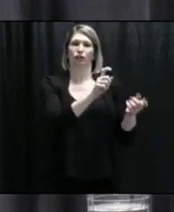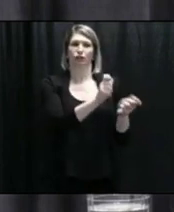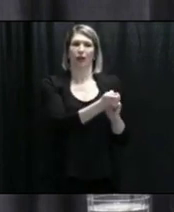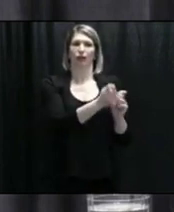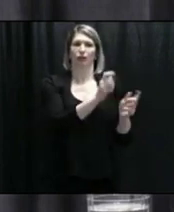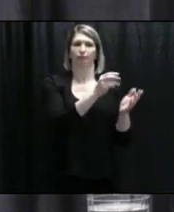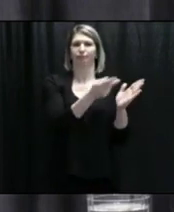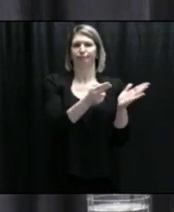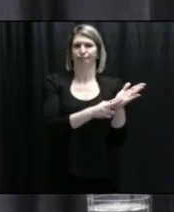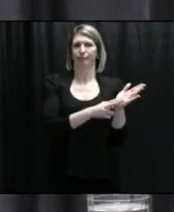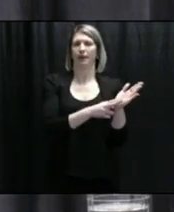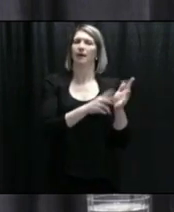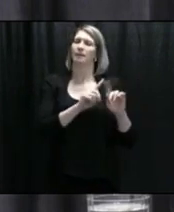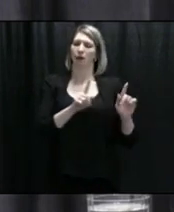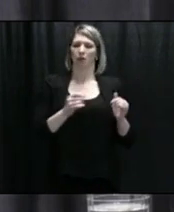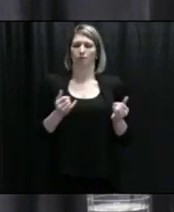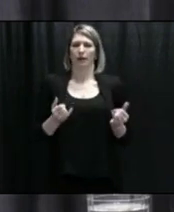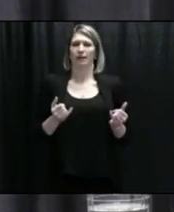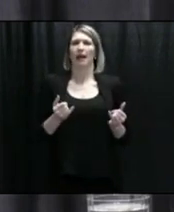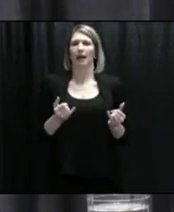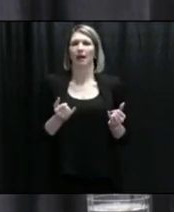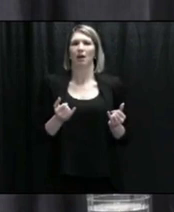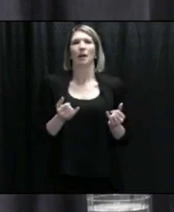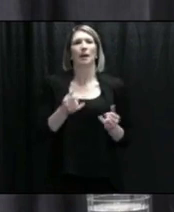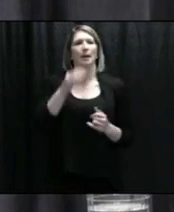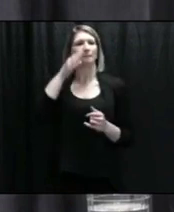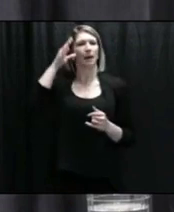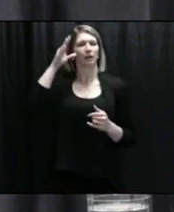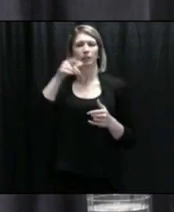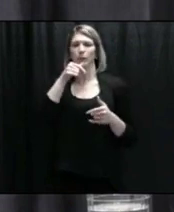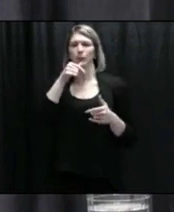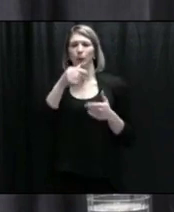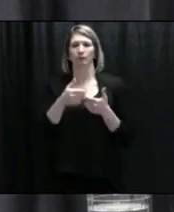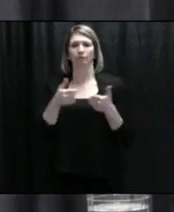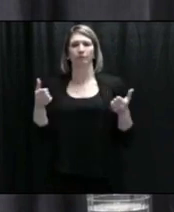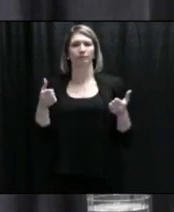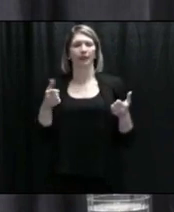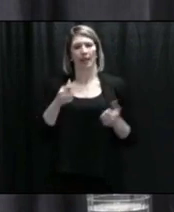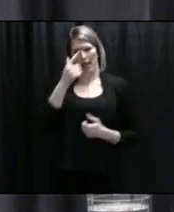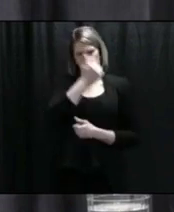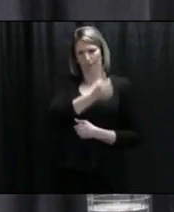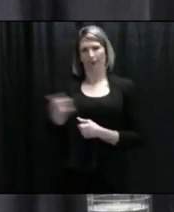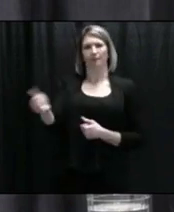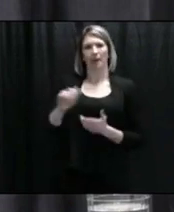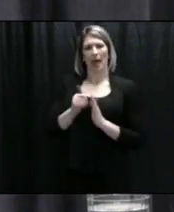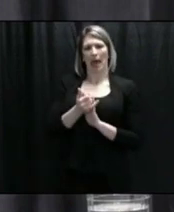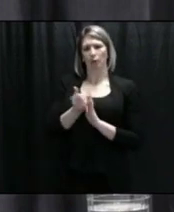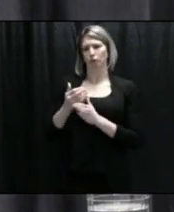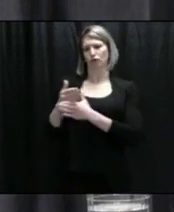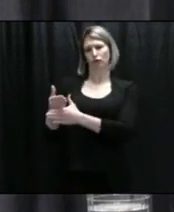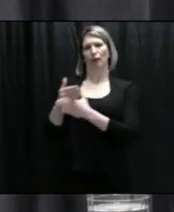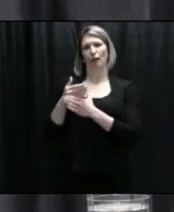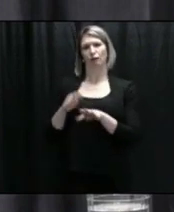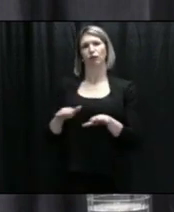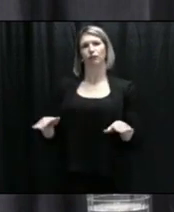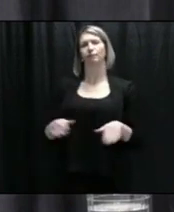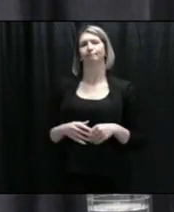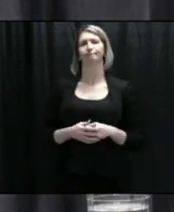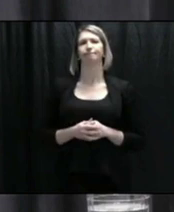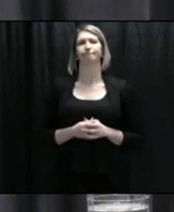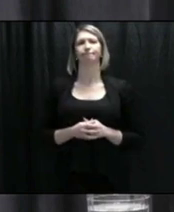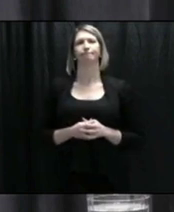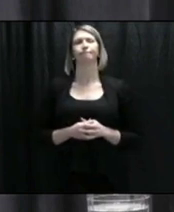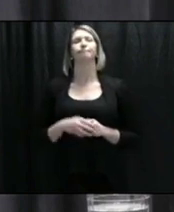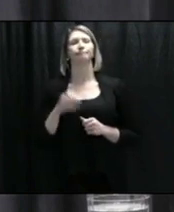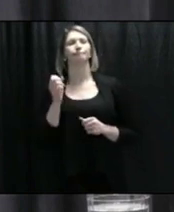should predominate in any decision parents sharing custody should choose to make. Okay, and I just